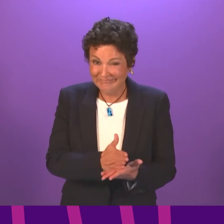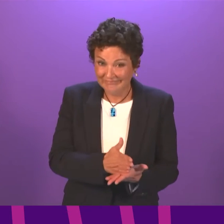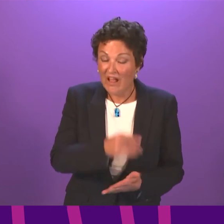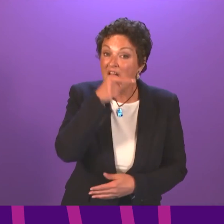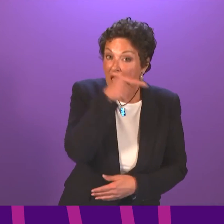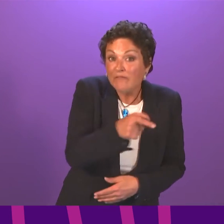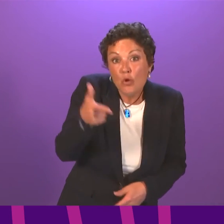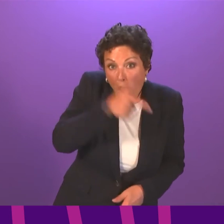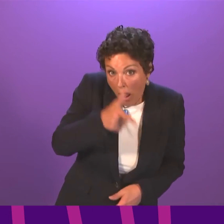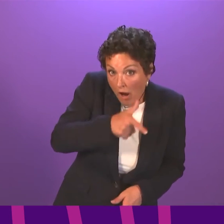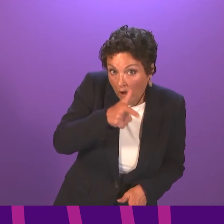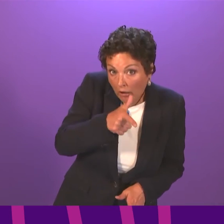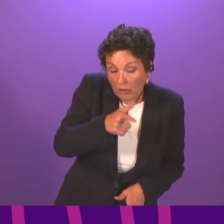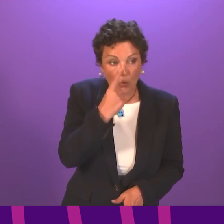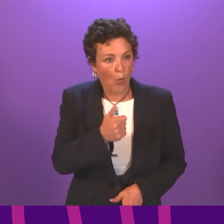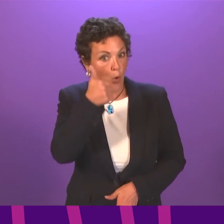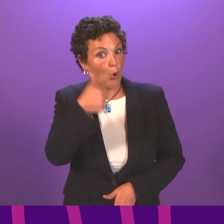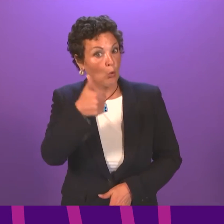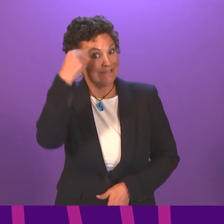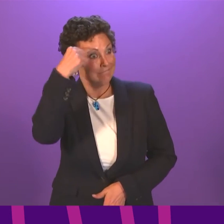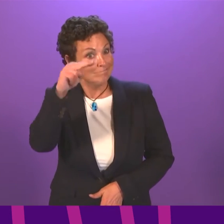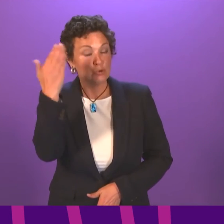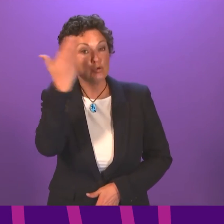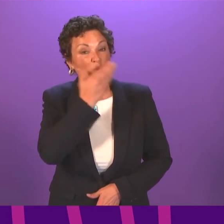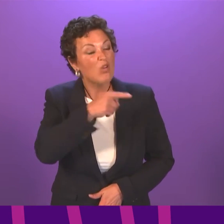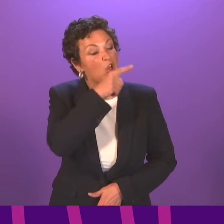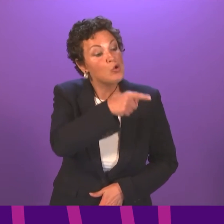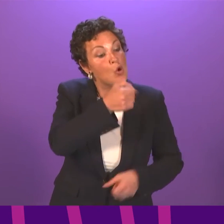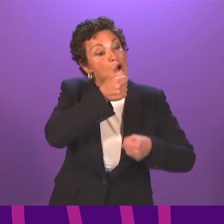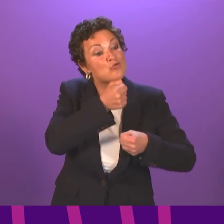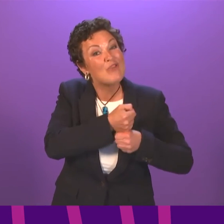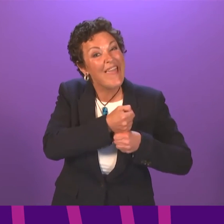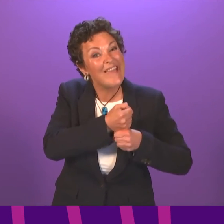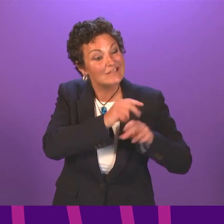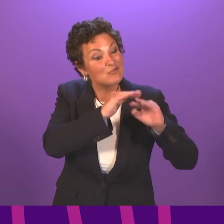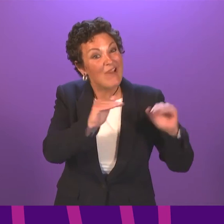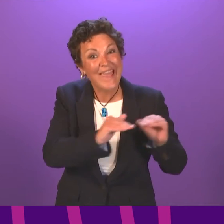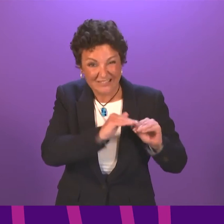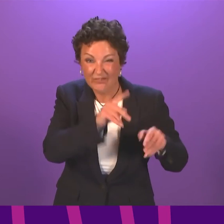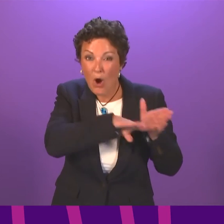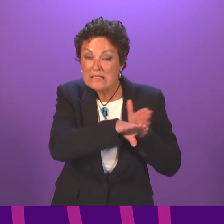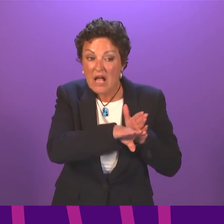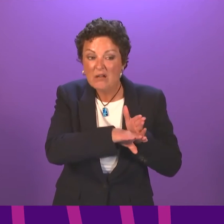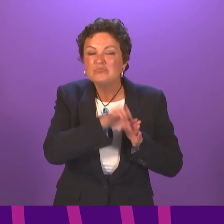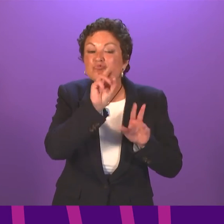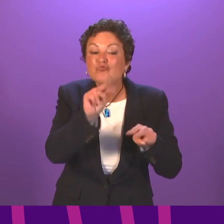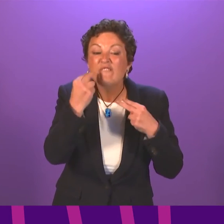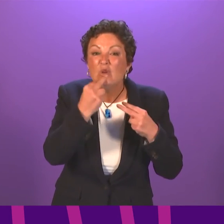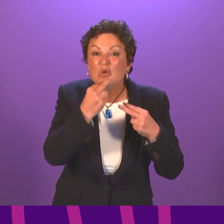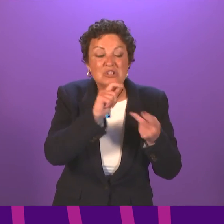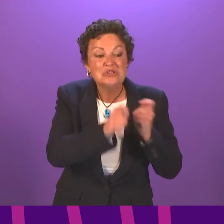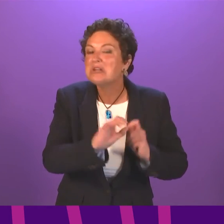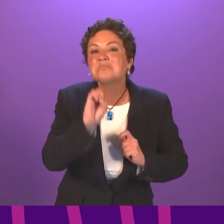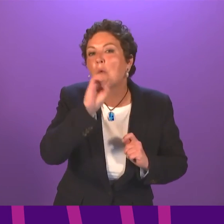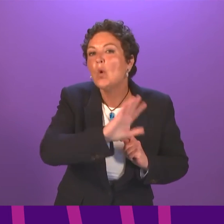to attend a consistently high achieving school, your grades probably won't be reviewed. But if you attend your local school, where people work